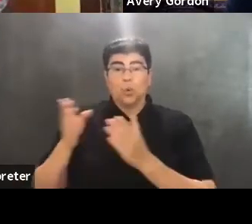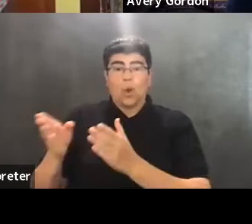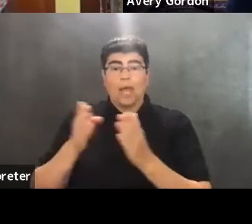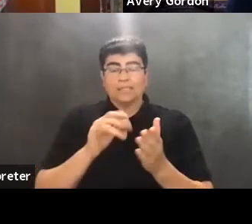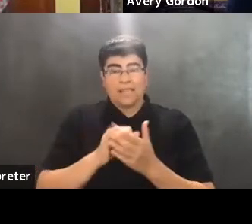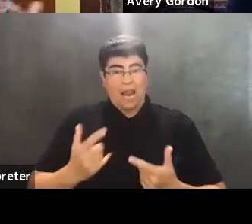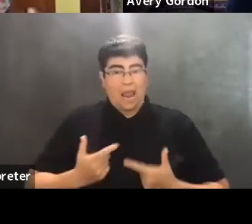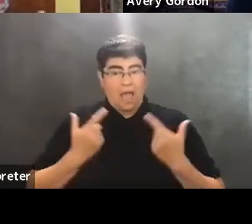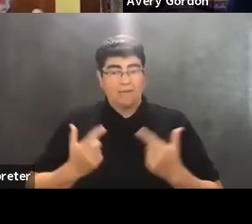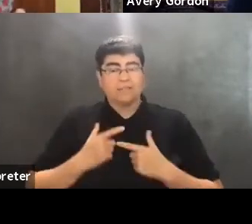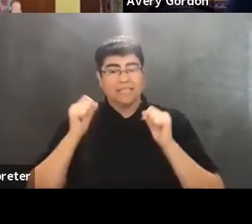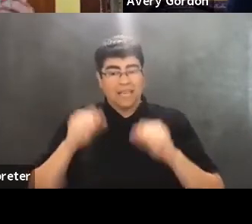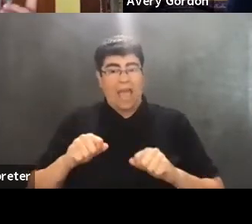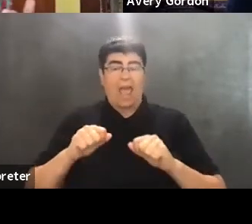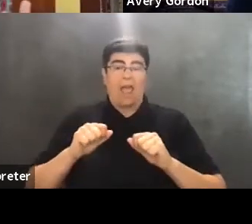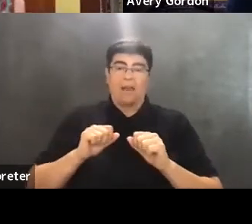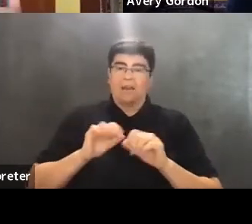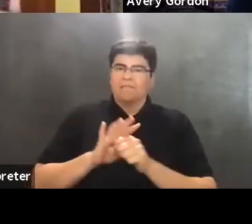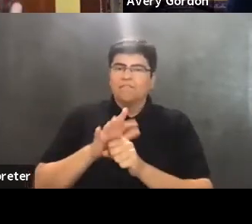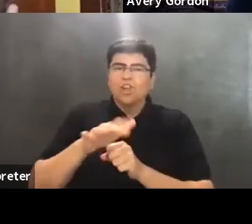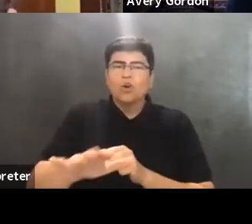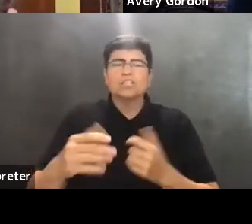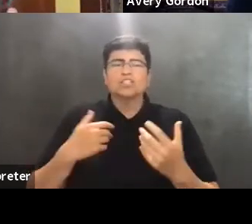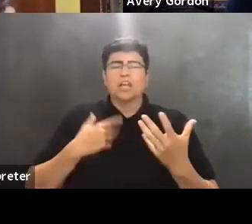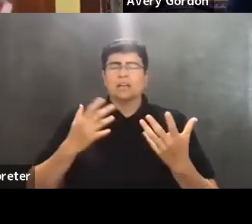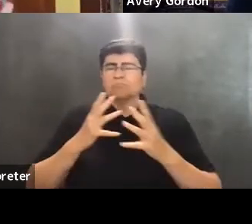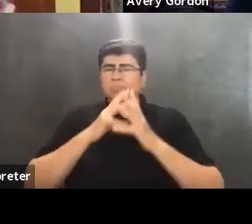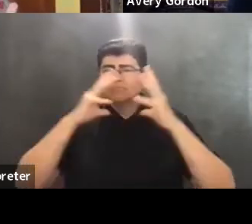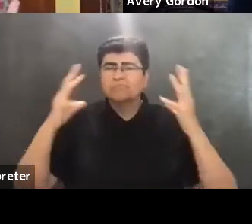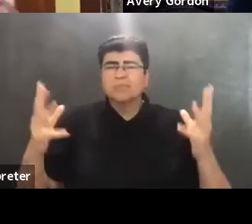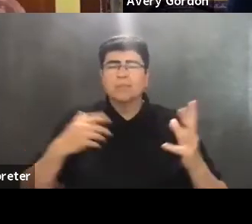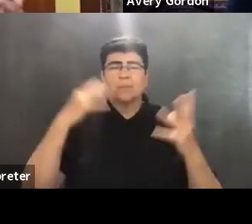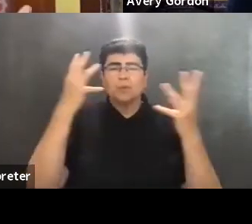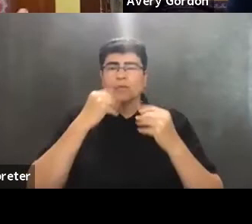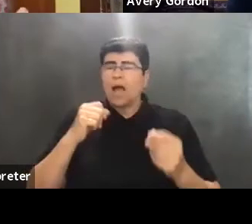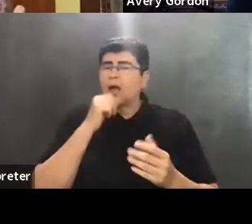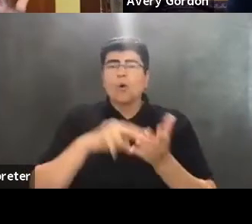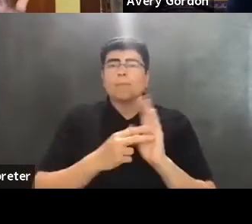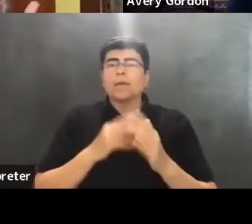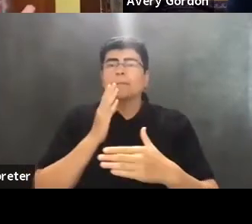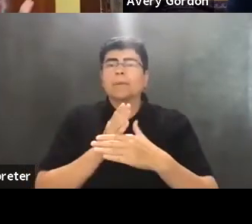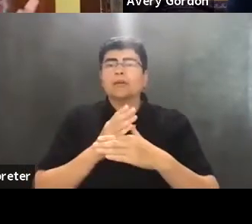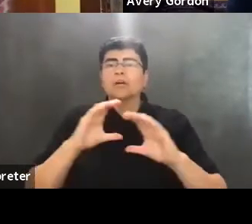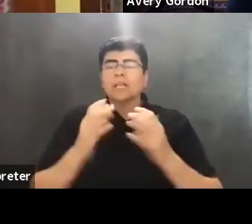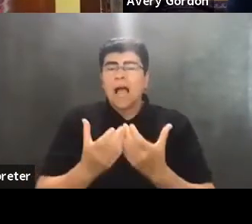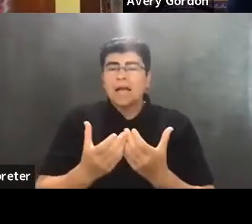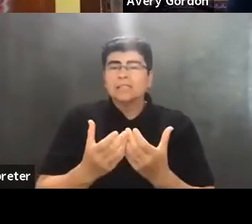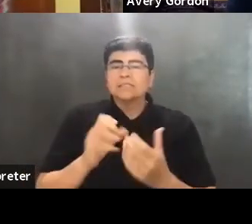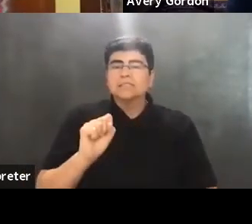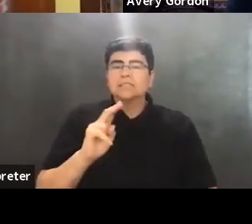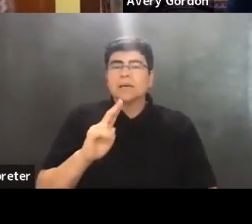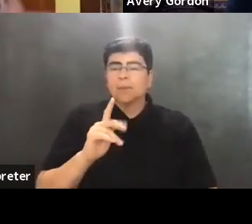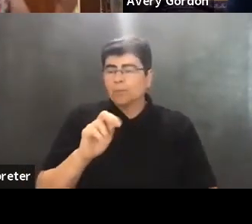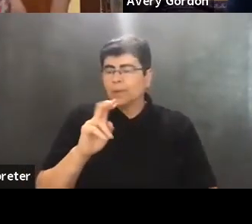can flourish and be voluptuous and quite beautiful. And I don't mean middle-class suburban United States,